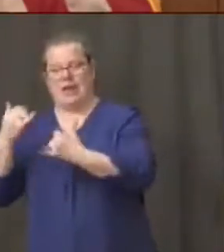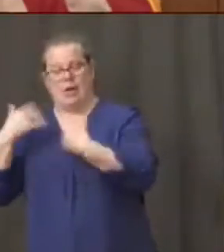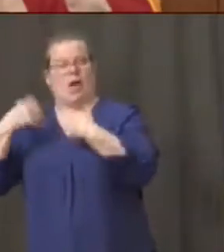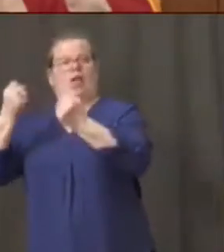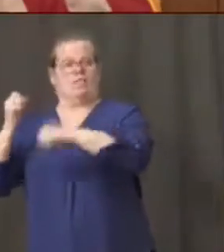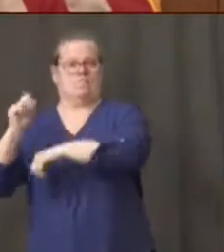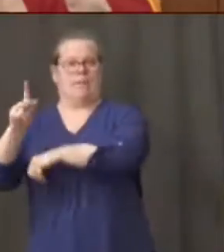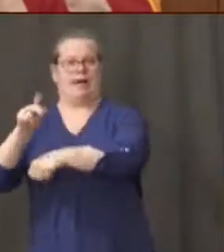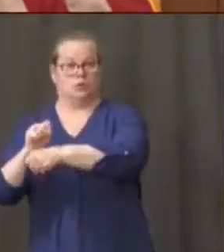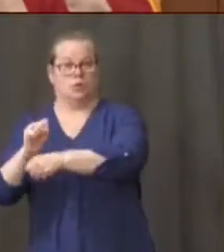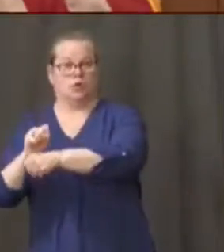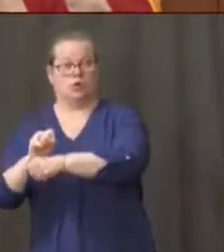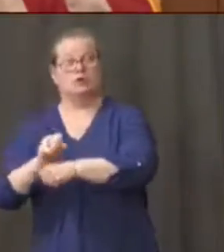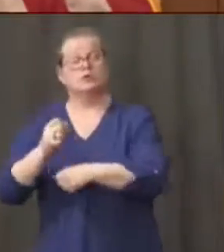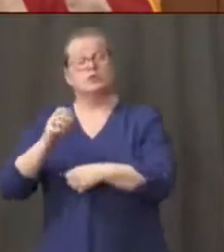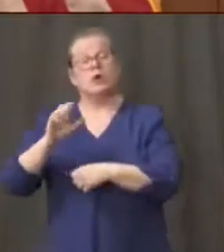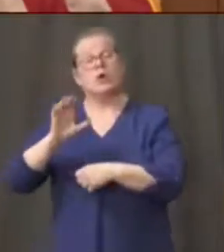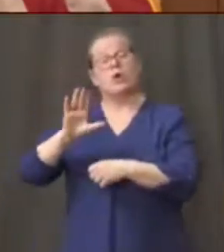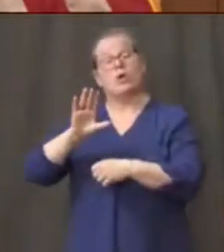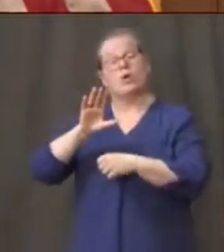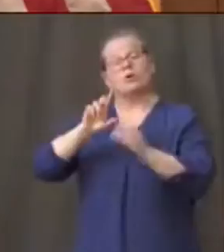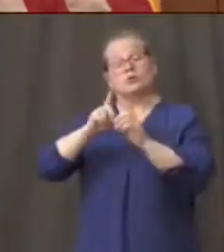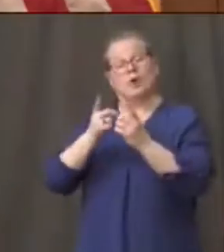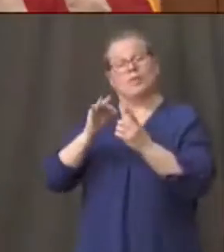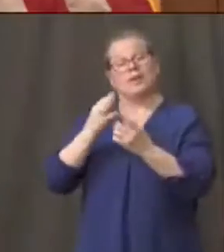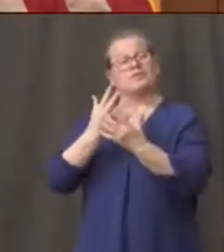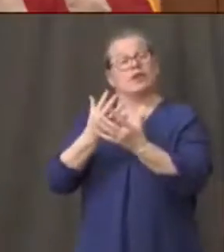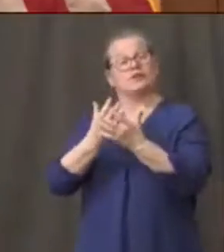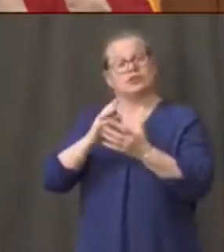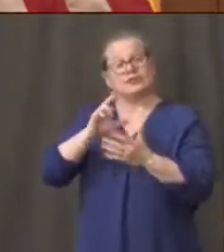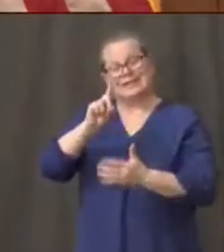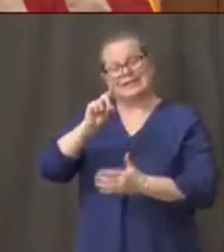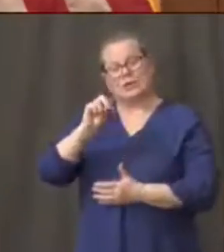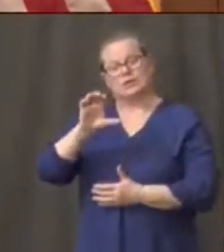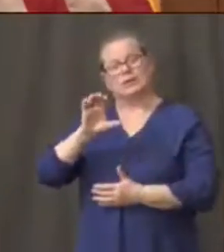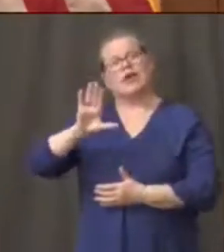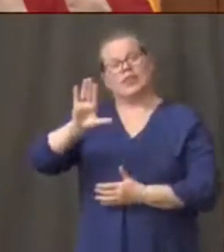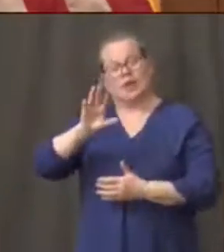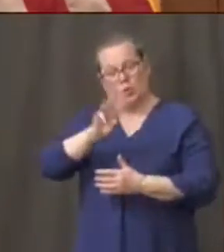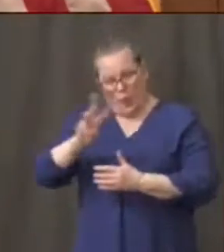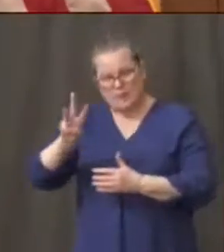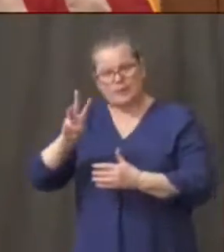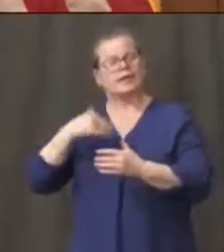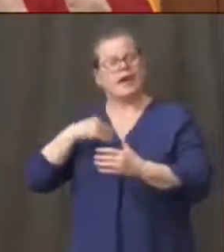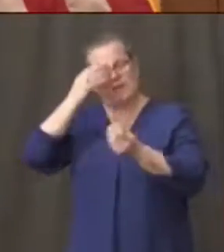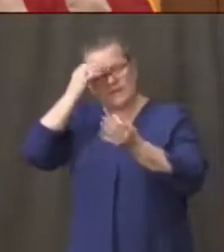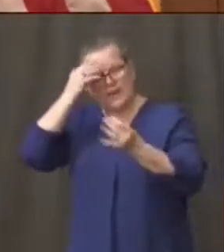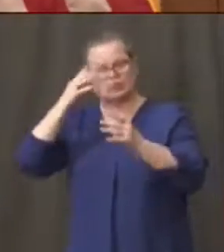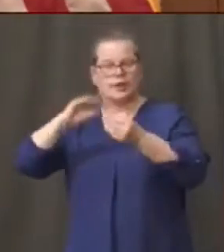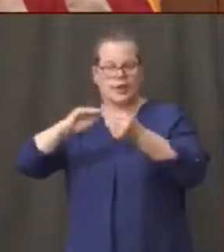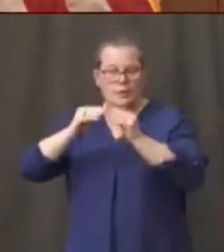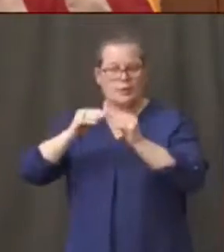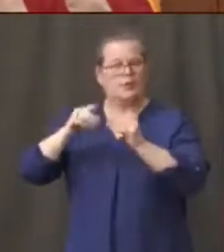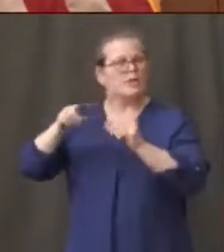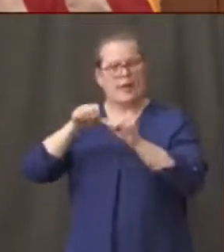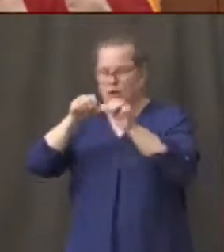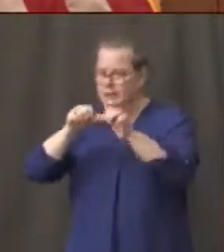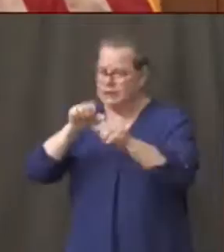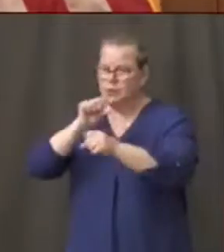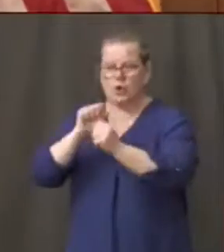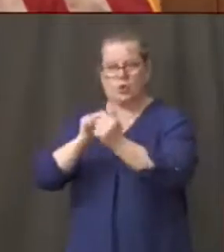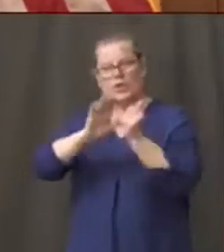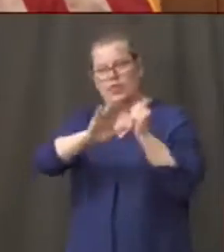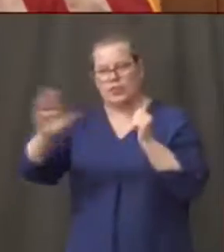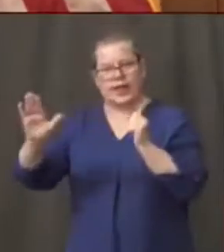website and we are they continuously uh are working with uh their partners as well as